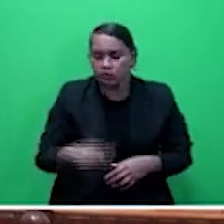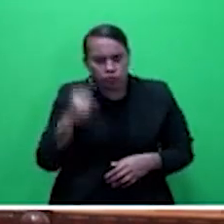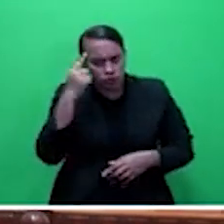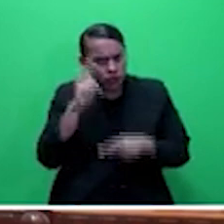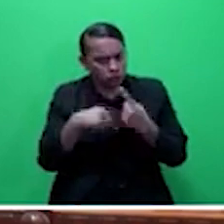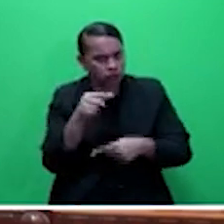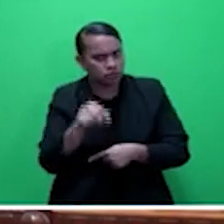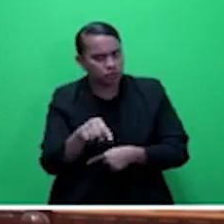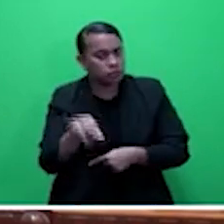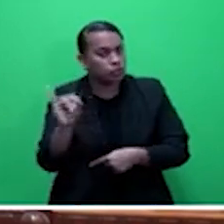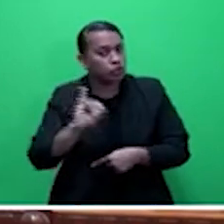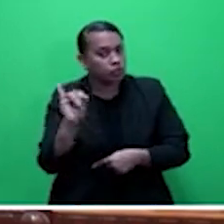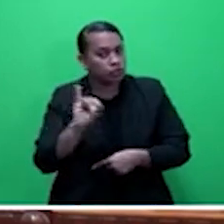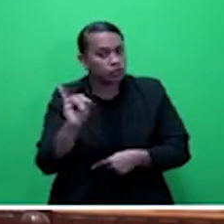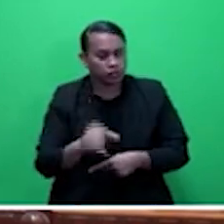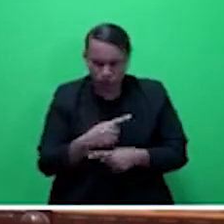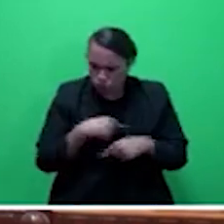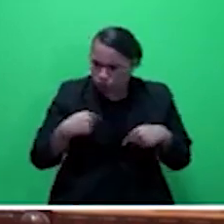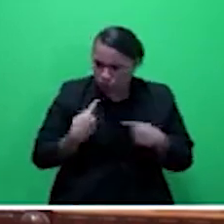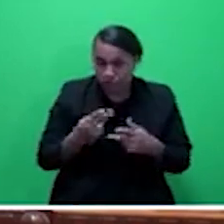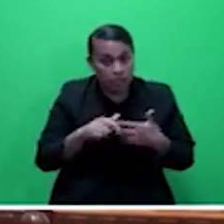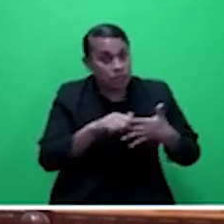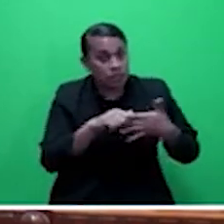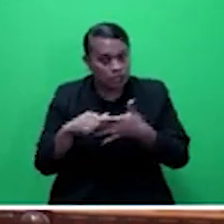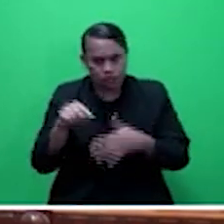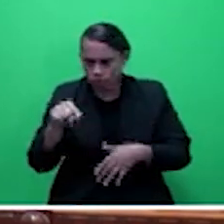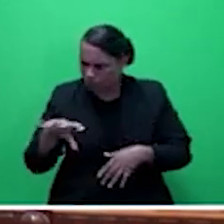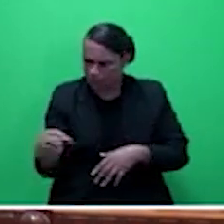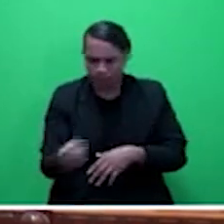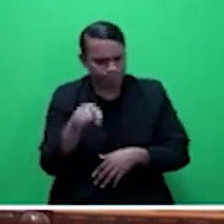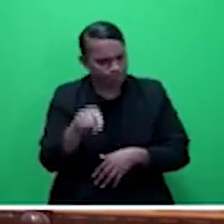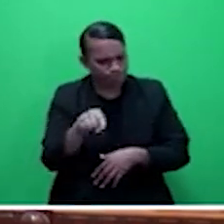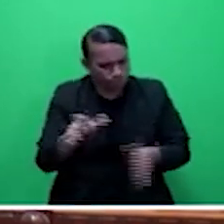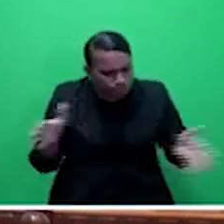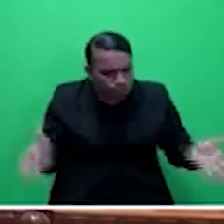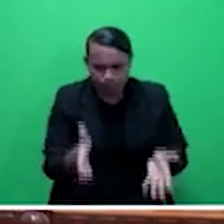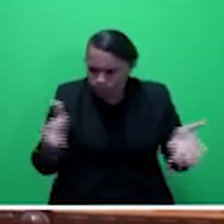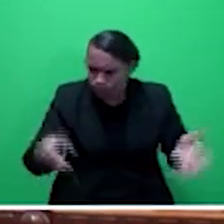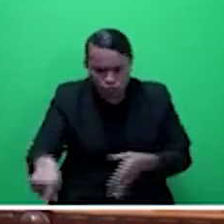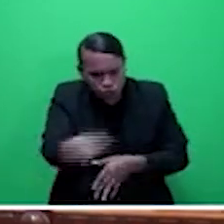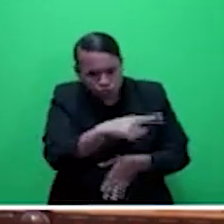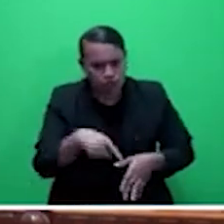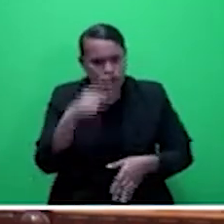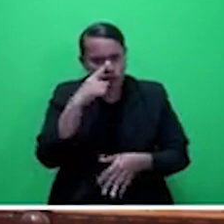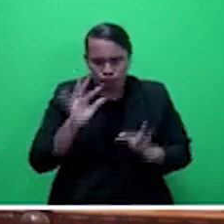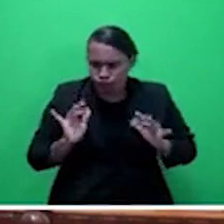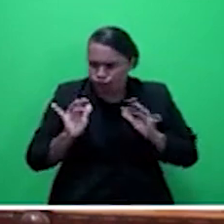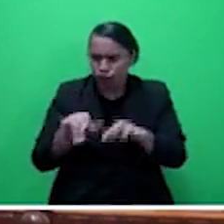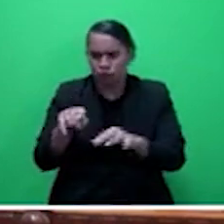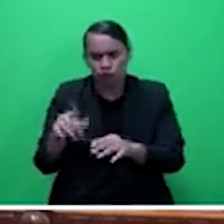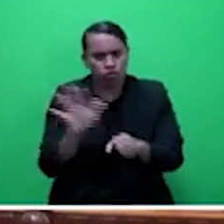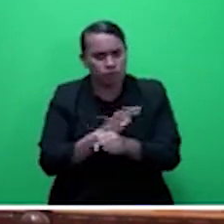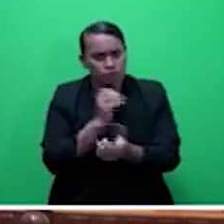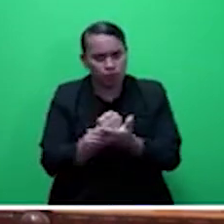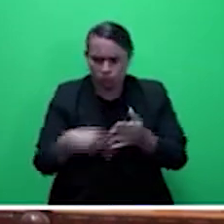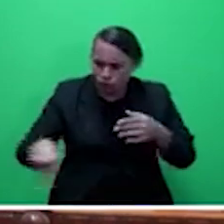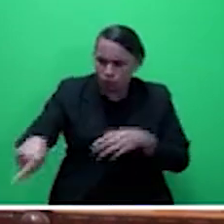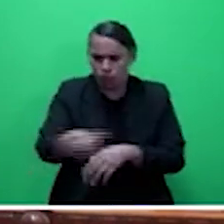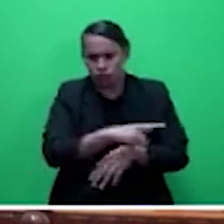to motivate our people, even ensure that everyone in this country is insured.